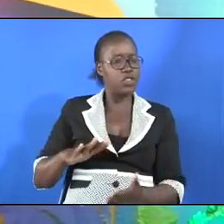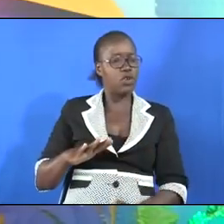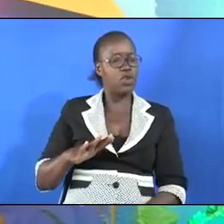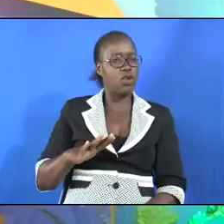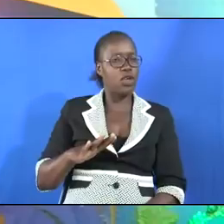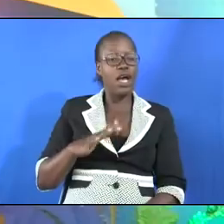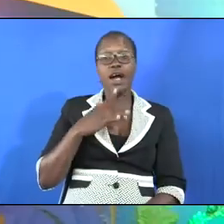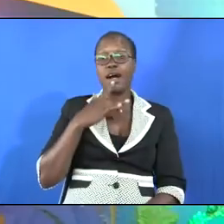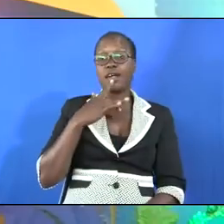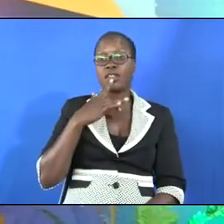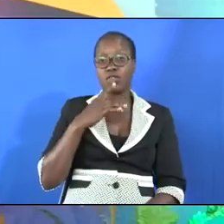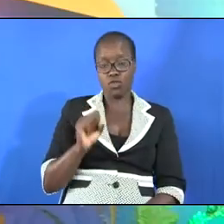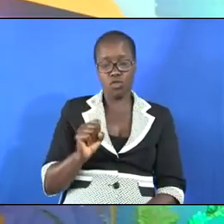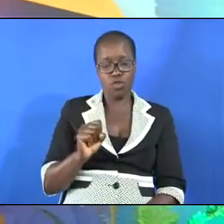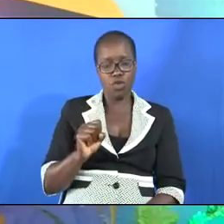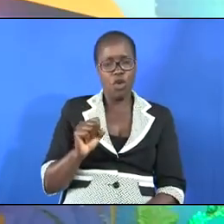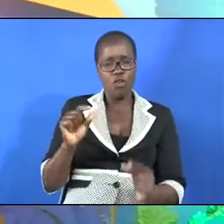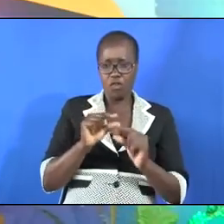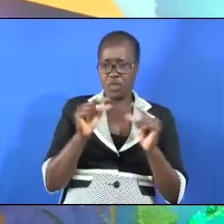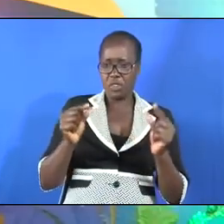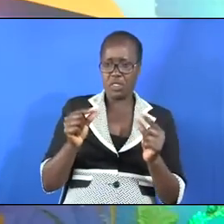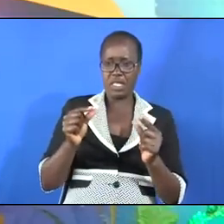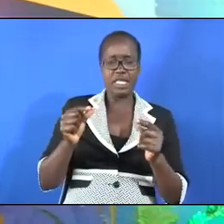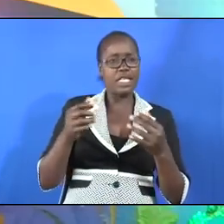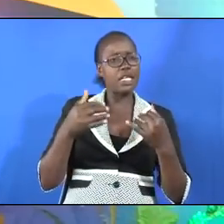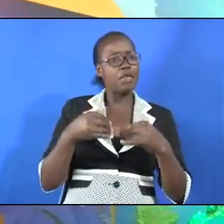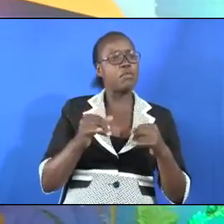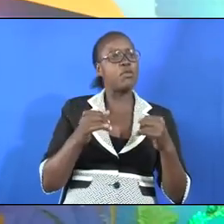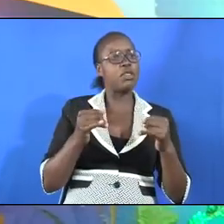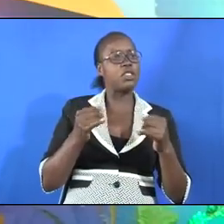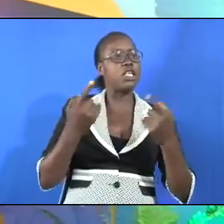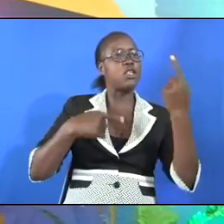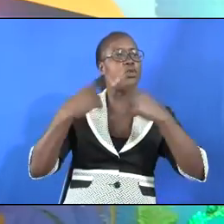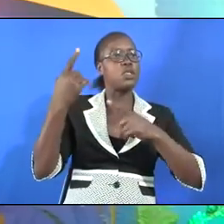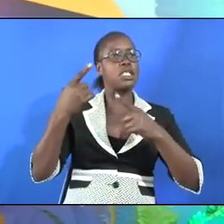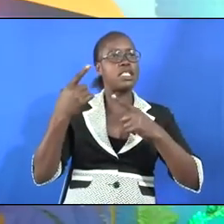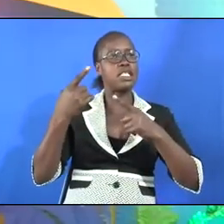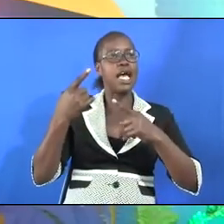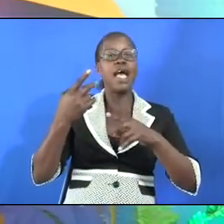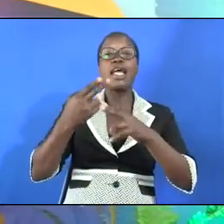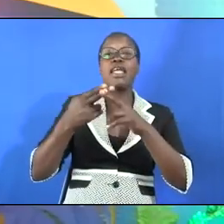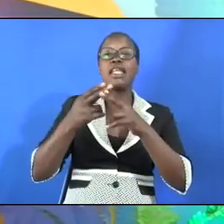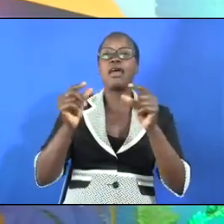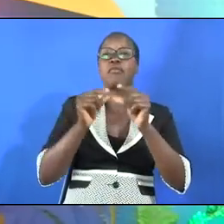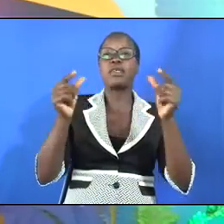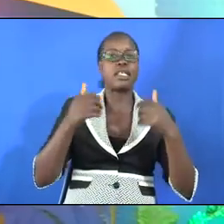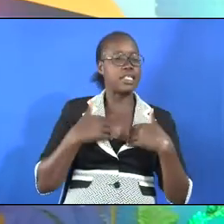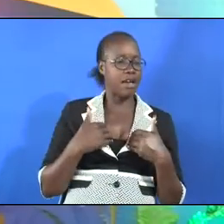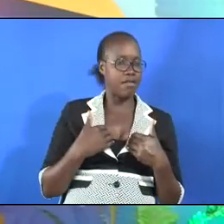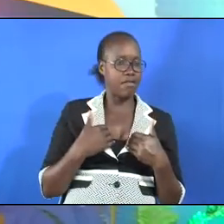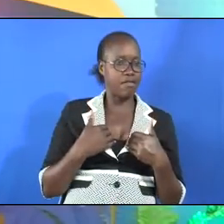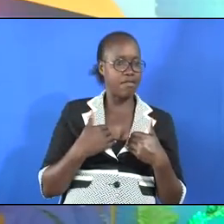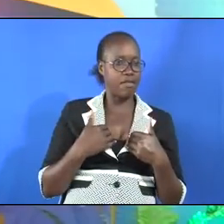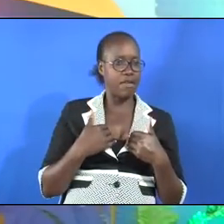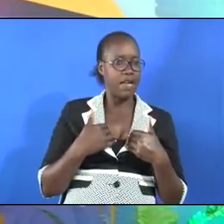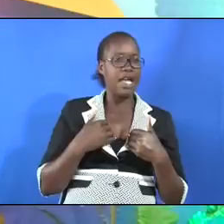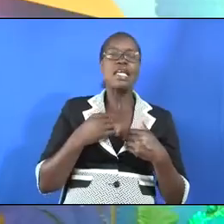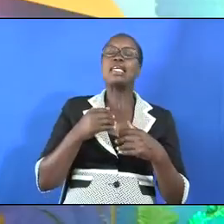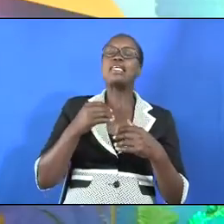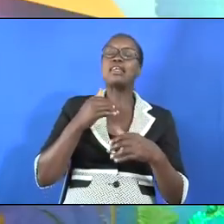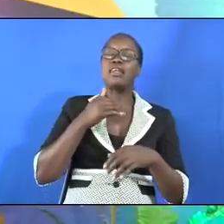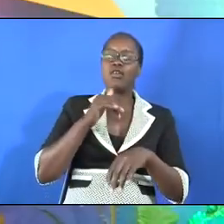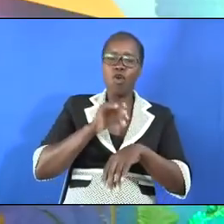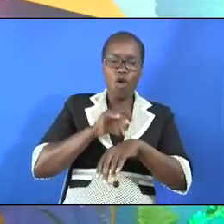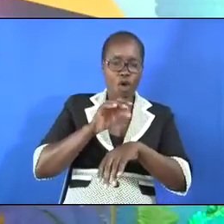And because of his great accomplishment, he earned himself a name. He earned himself